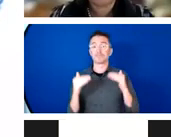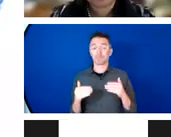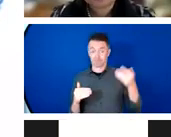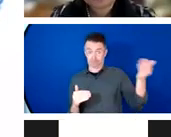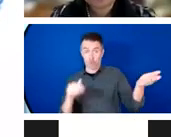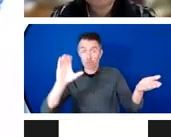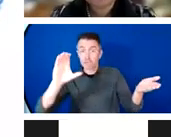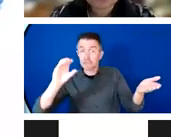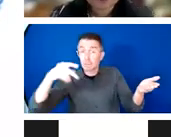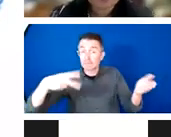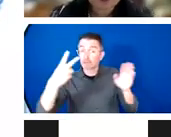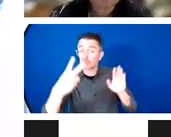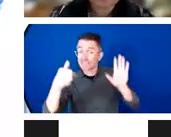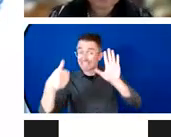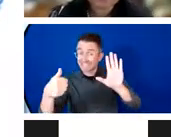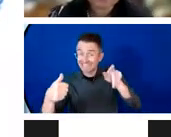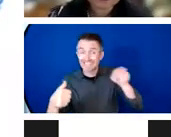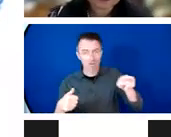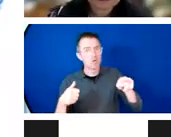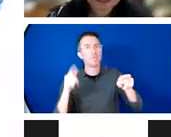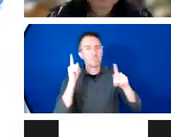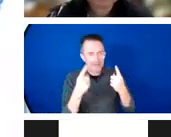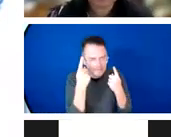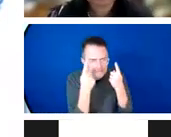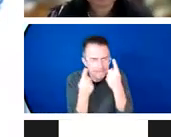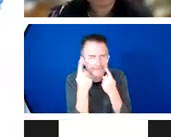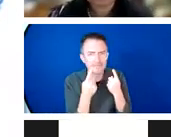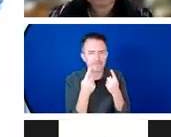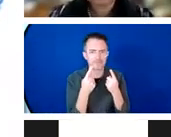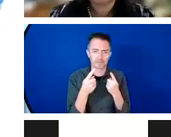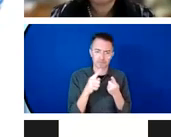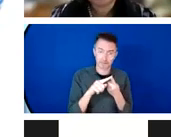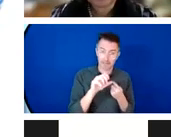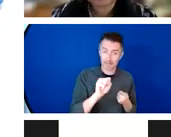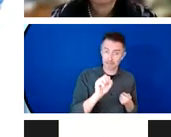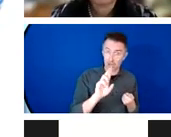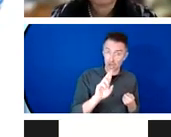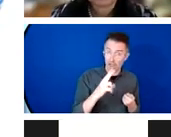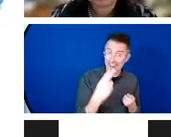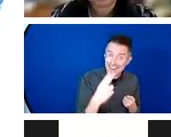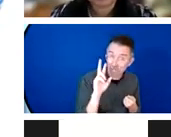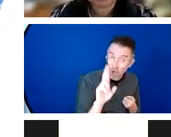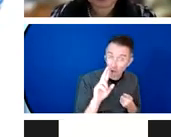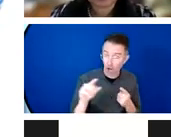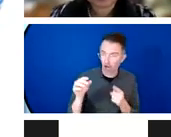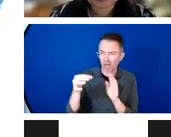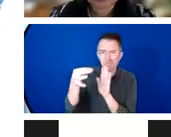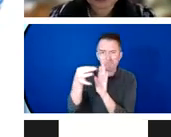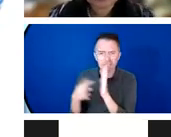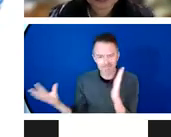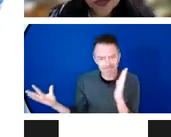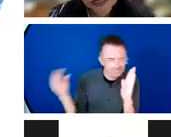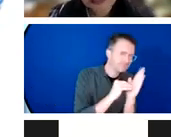SRH our services a core component of building those health systems that are resilient to climate change.